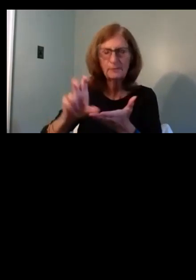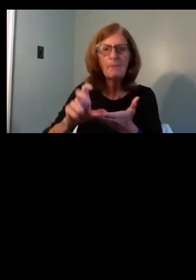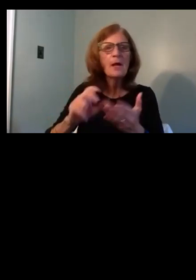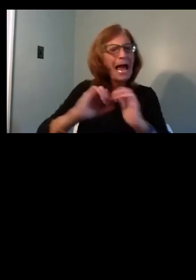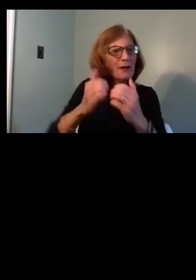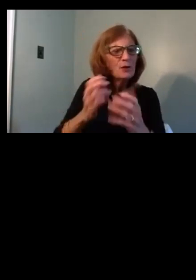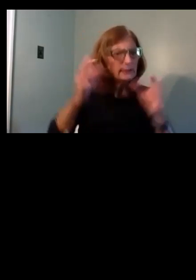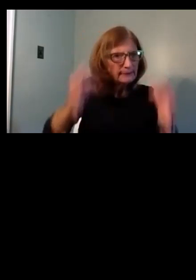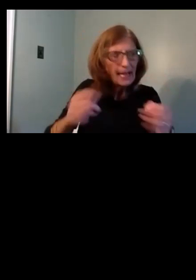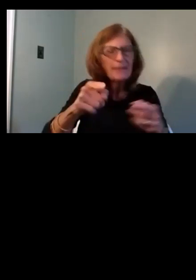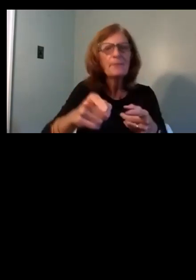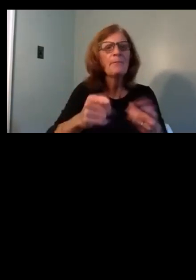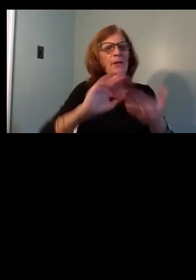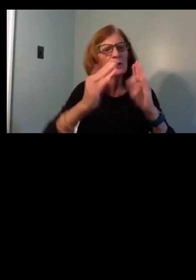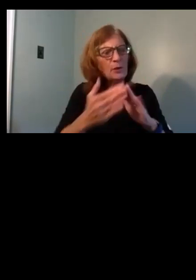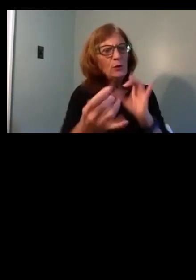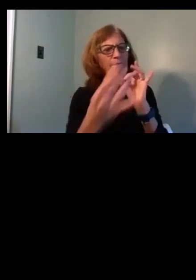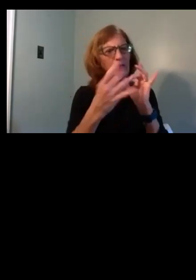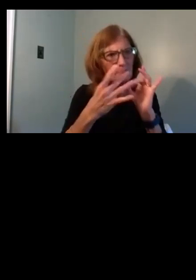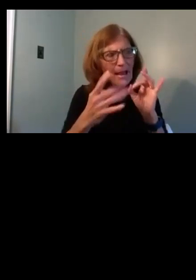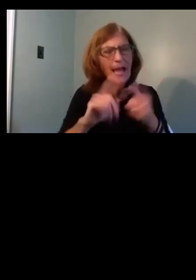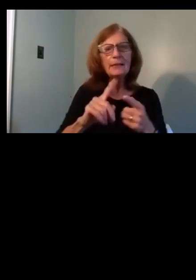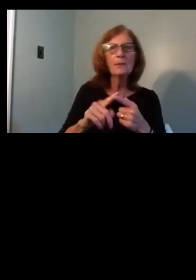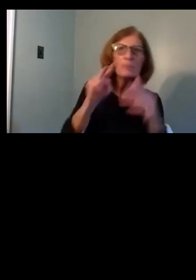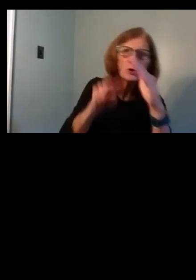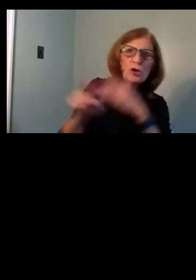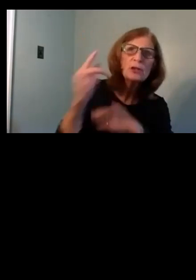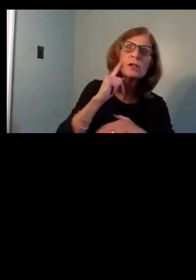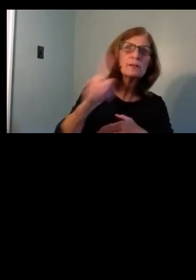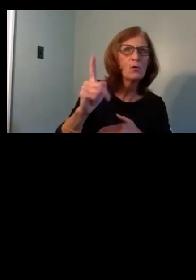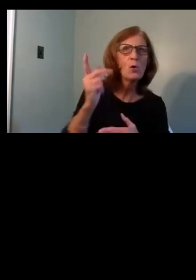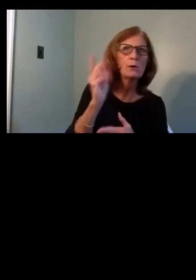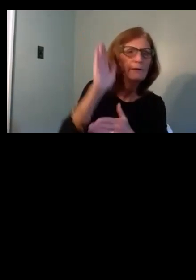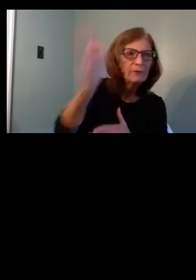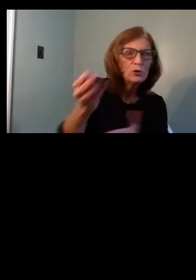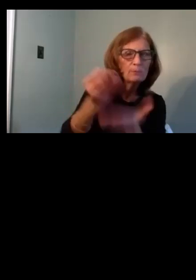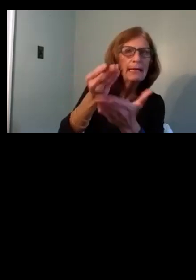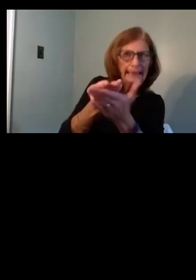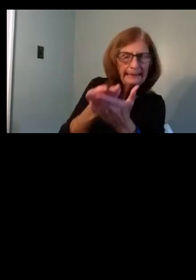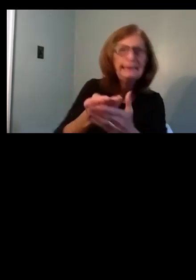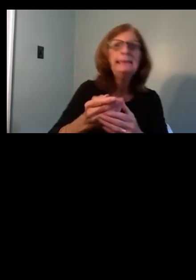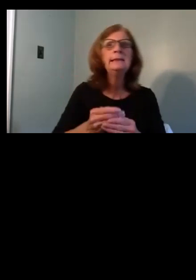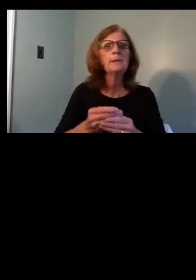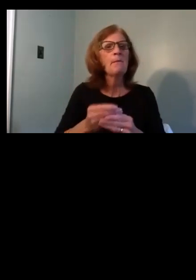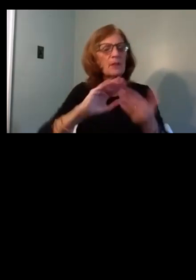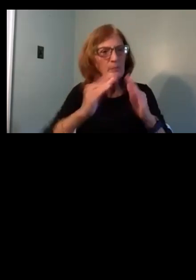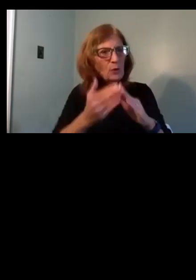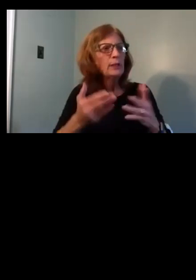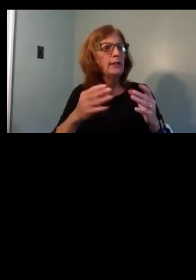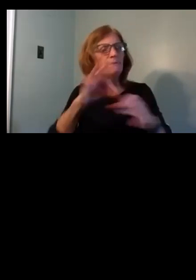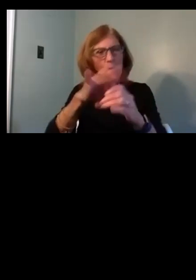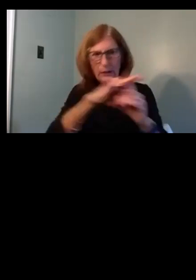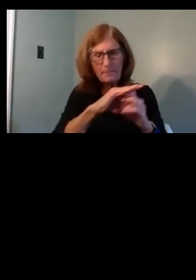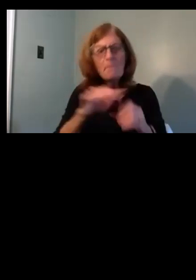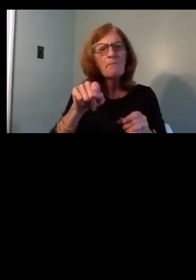current program pipelines, and available funding for the next year. I will provide a brief summary of the 2022 Hoff timeline to provide